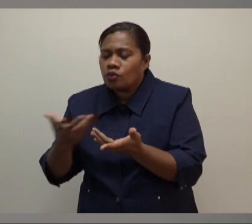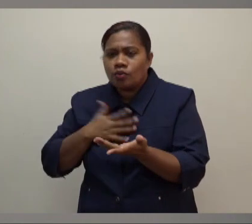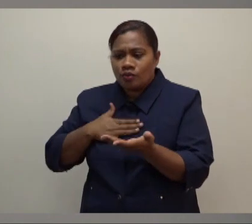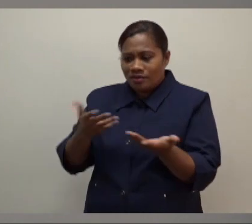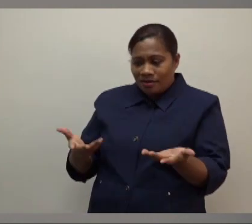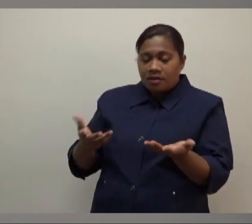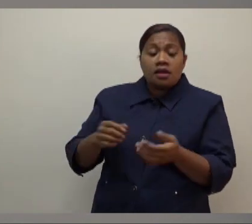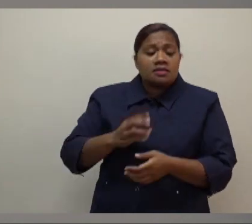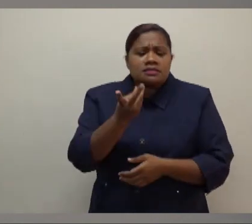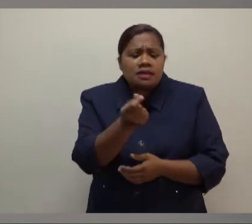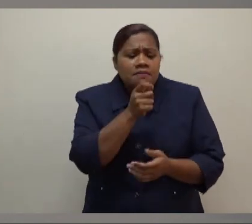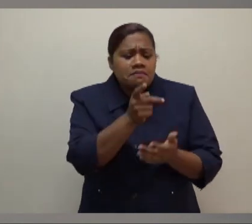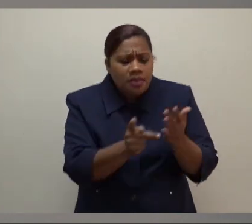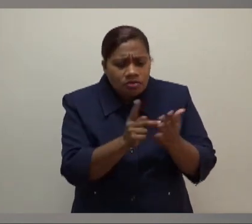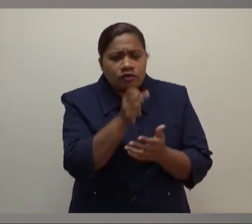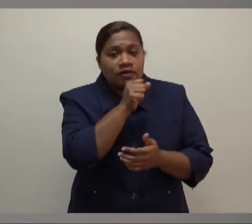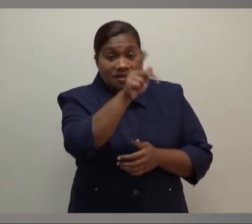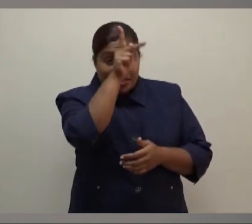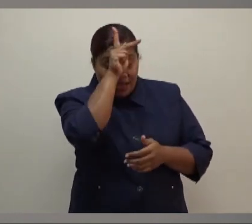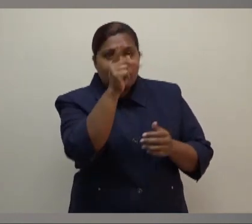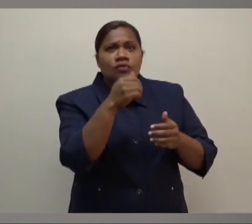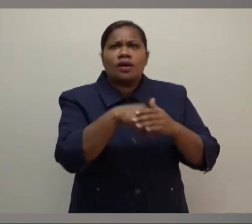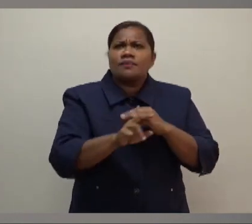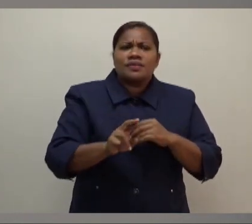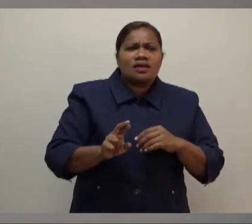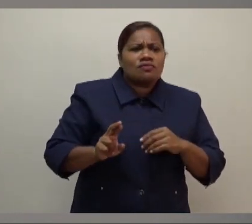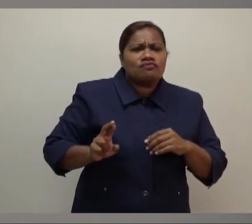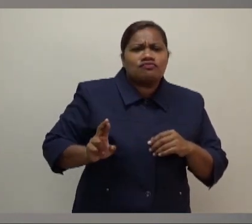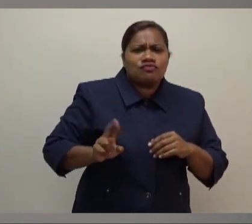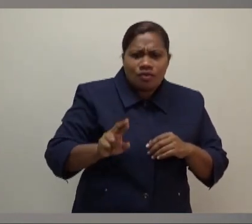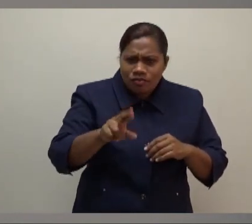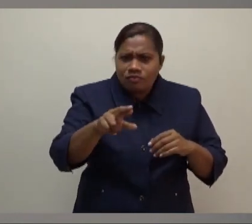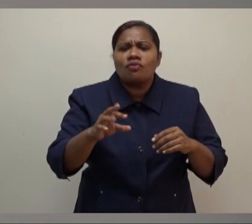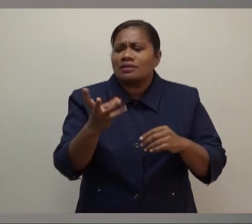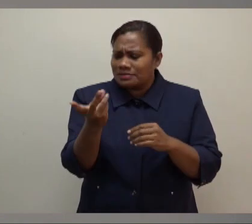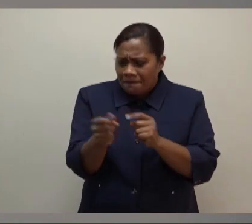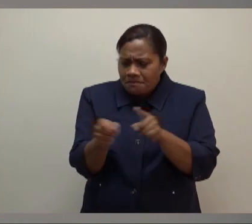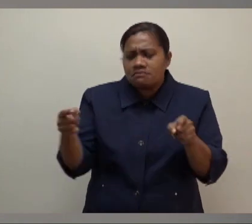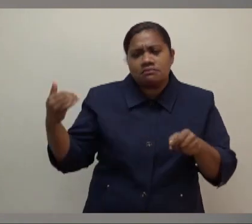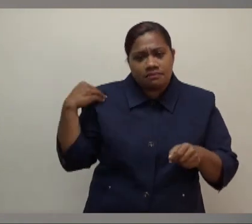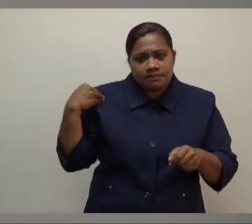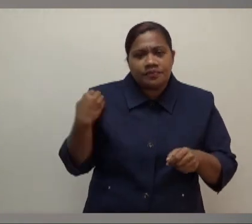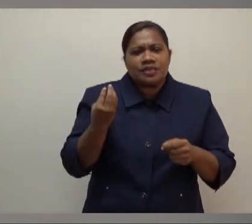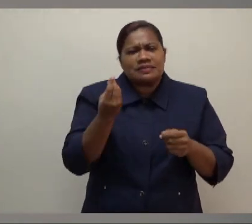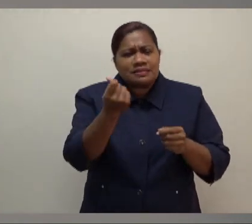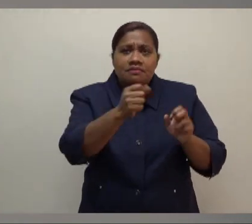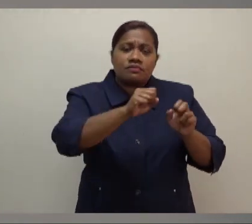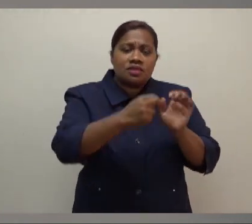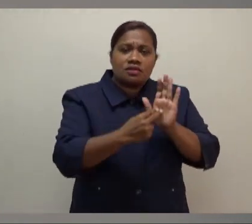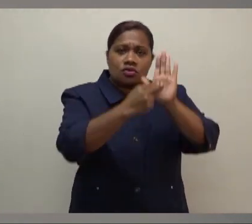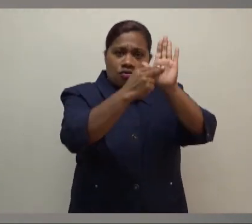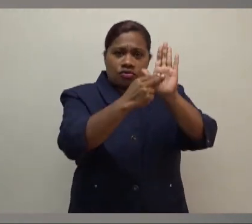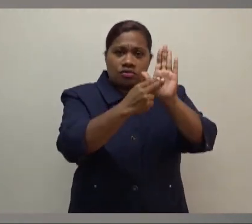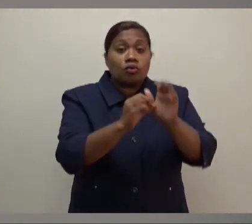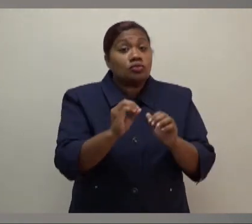of Kandavo, there are also parts up in the Rewa Delta, we know that have been affected too. And there are some parts in the northern division. So warnings,